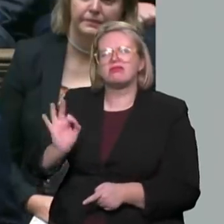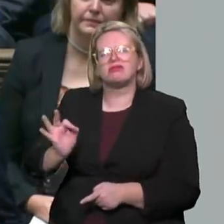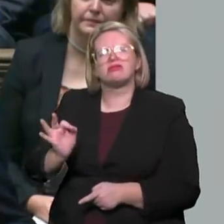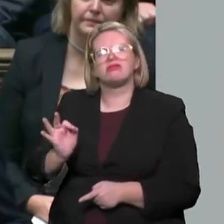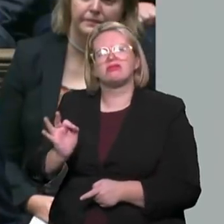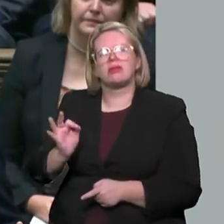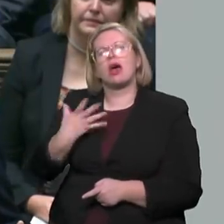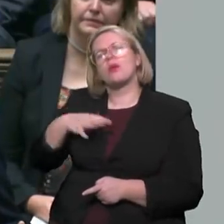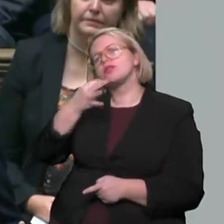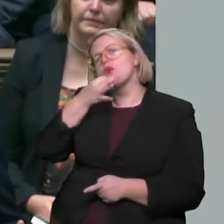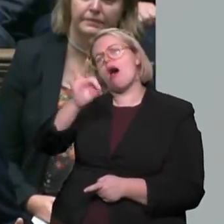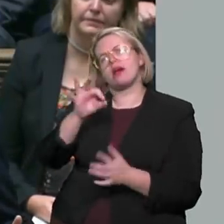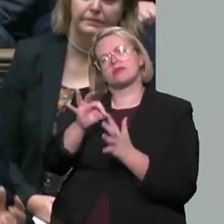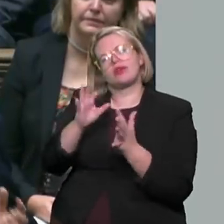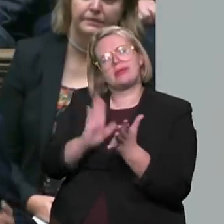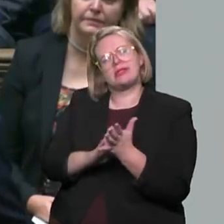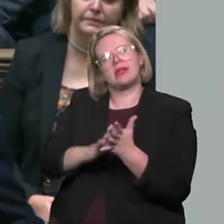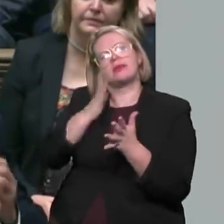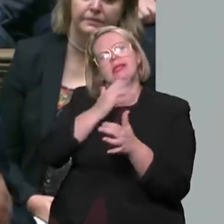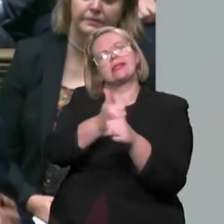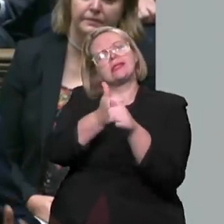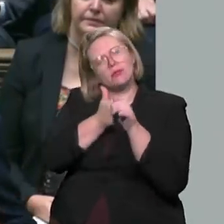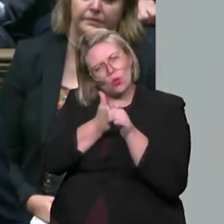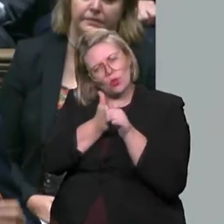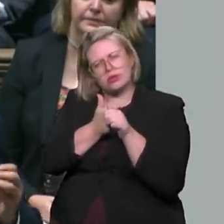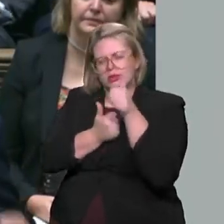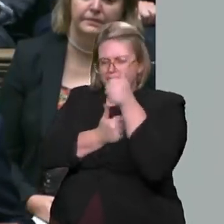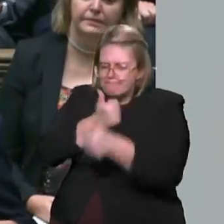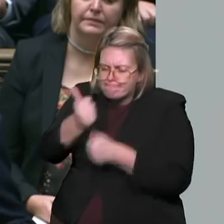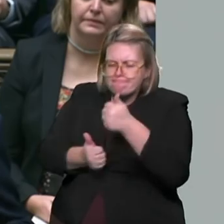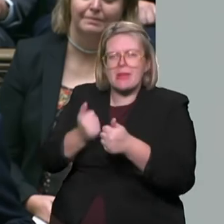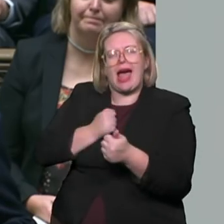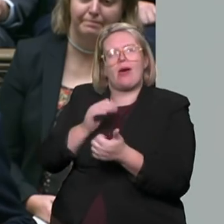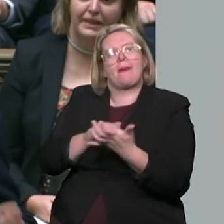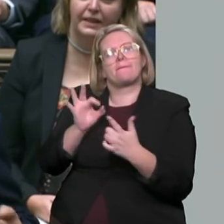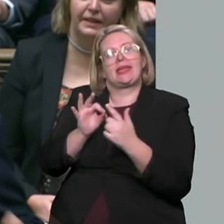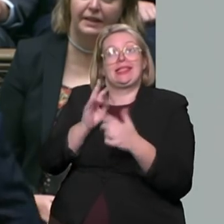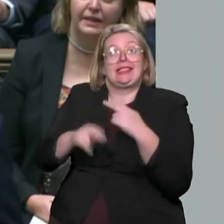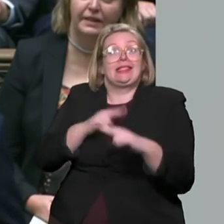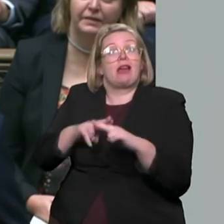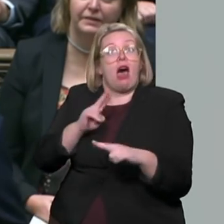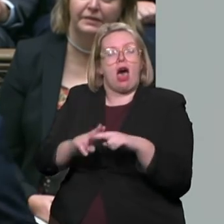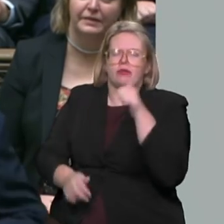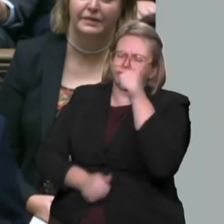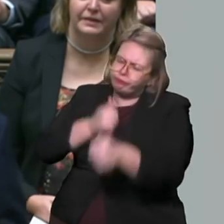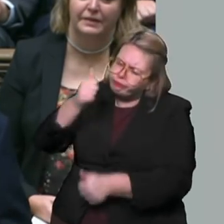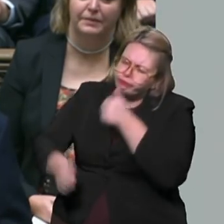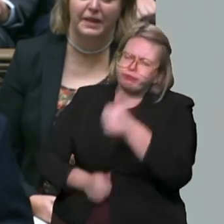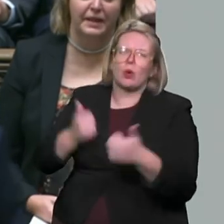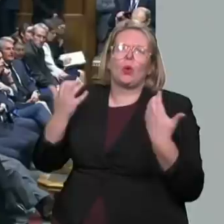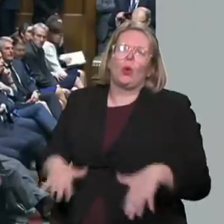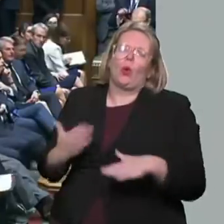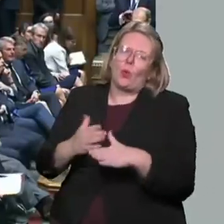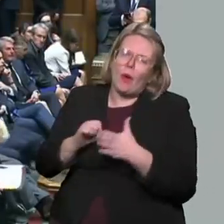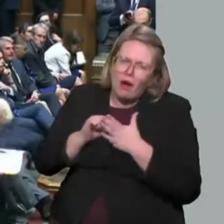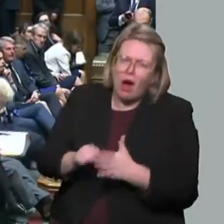Prime Minister take this opportunity to acknowledge the fantastic work that our staff do and give them the credit that they so rightly deserve?